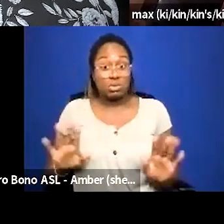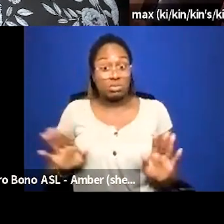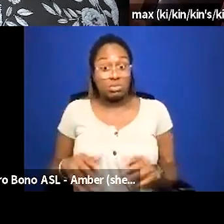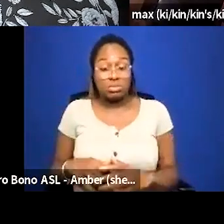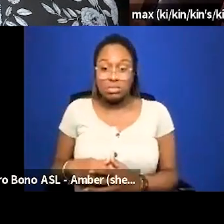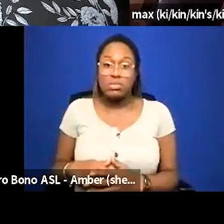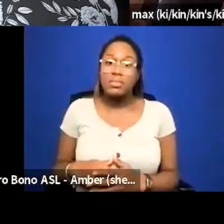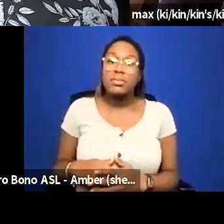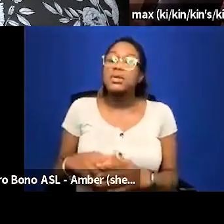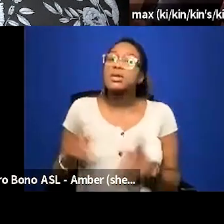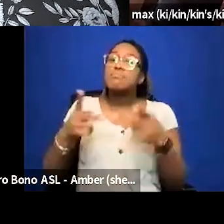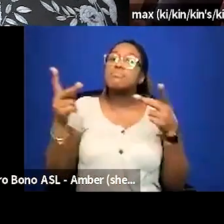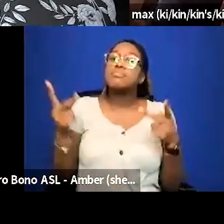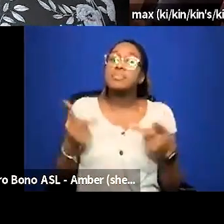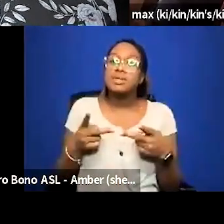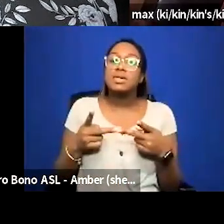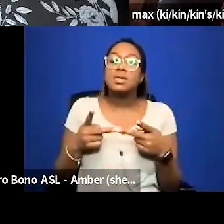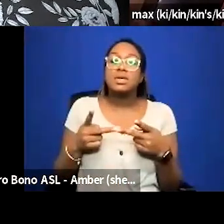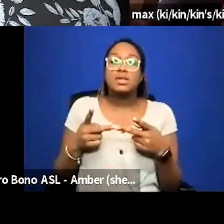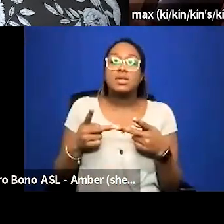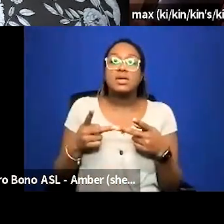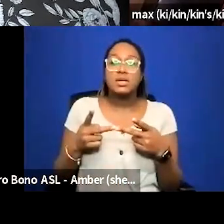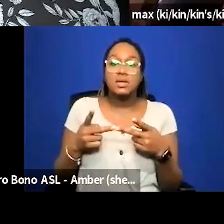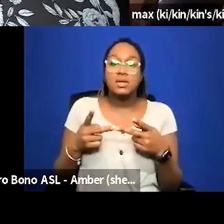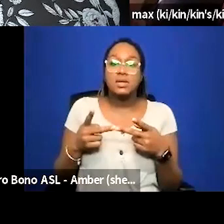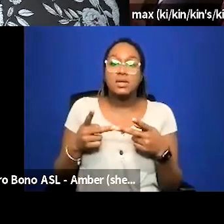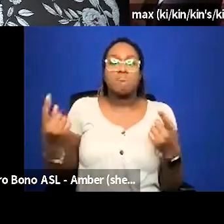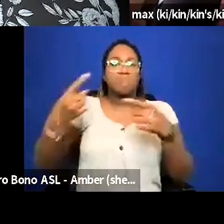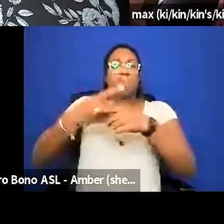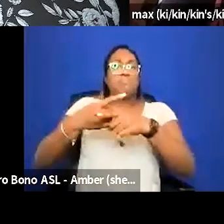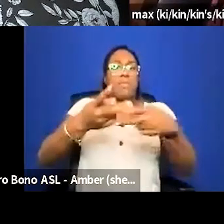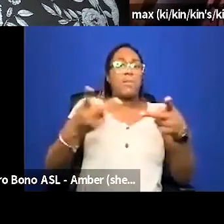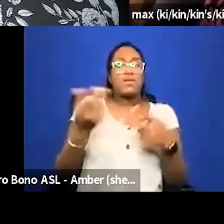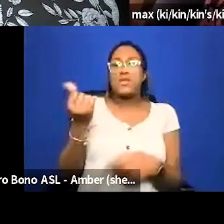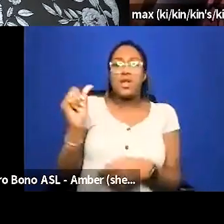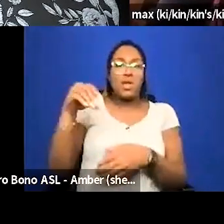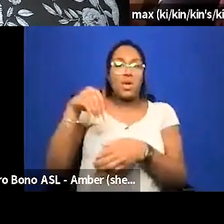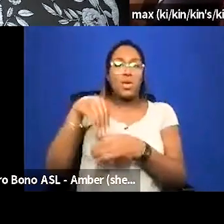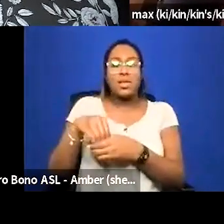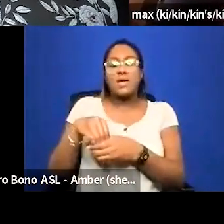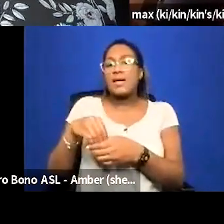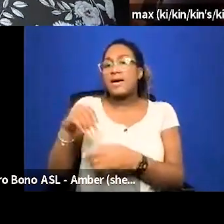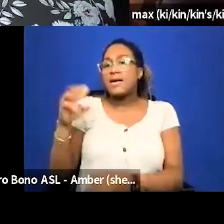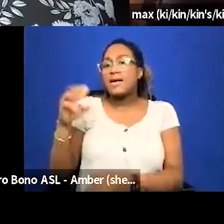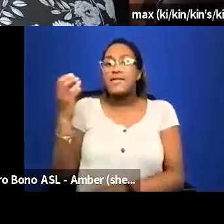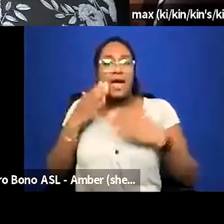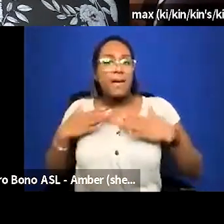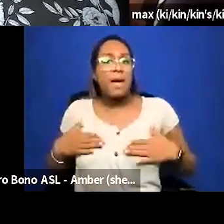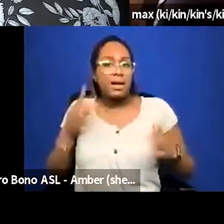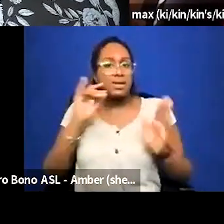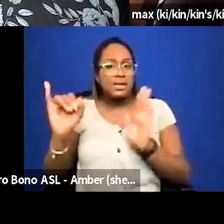it's just a space for it's an intersectional space uh for anybody in a fat body uh that identifies as fat